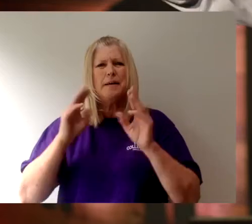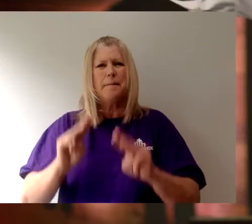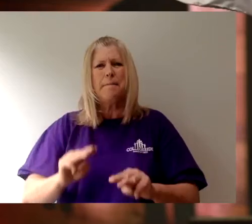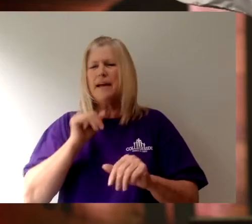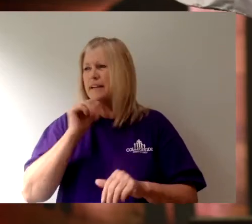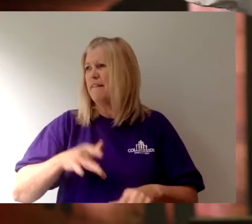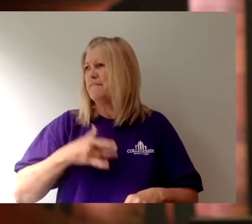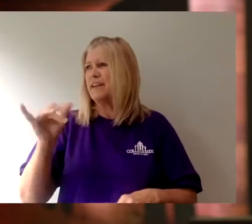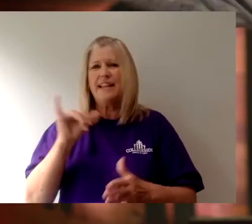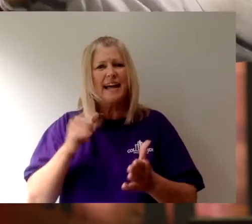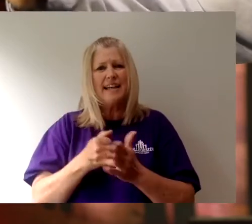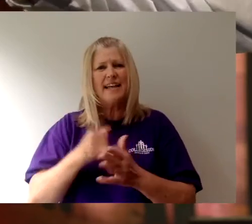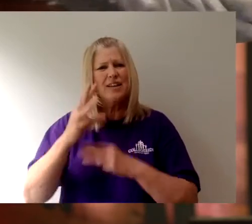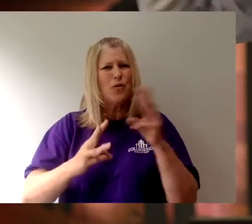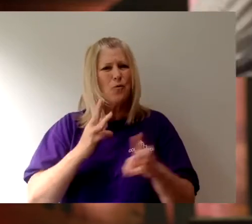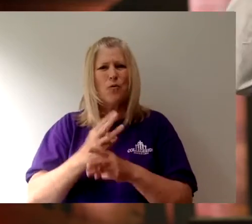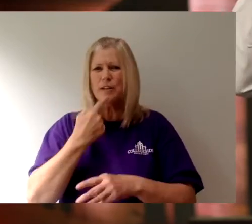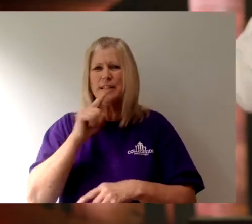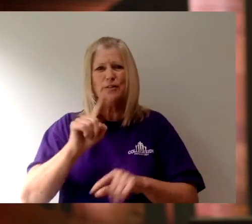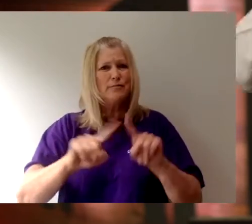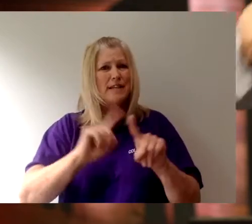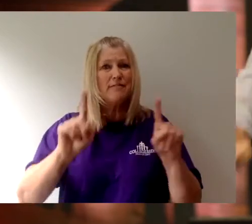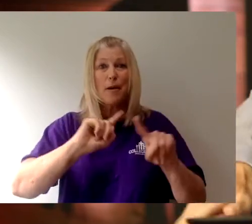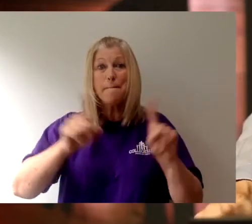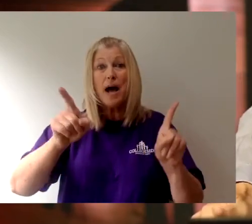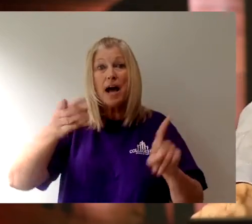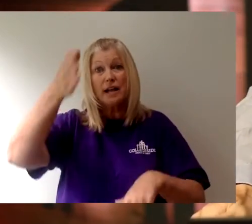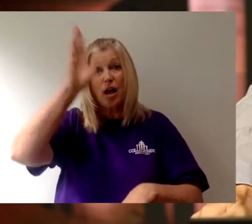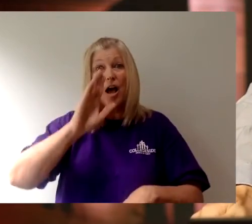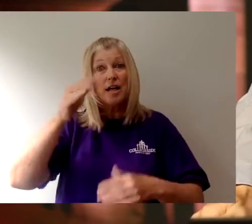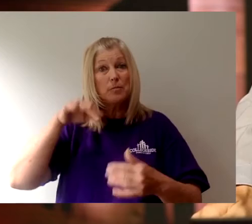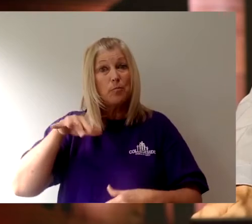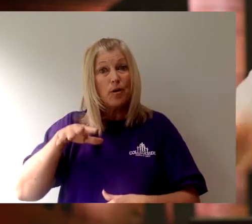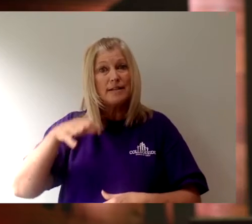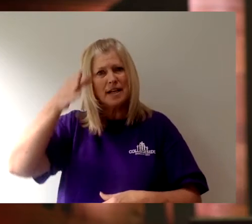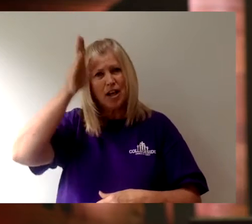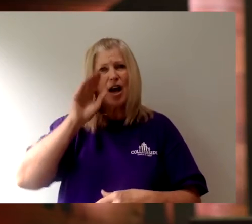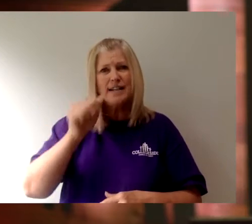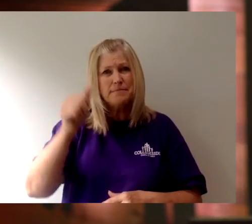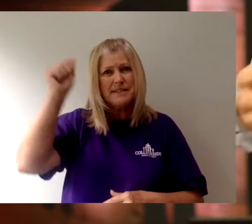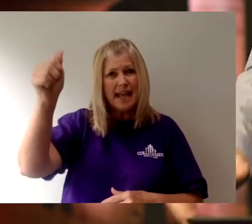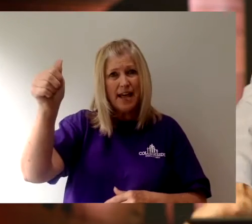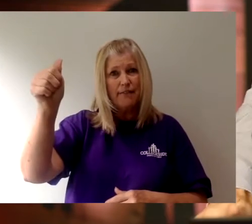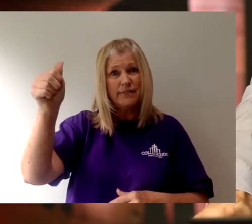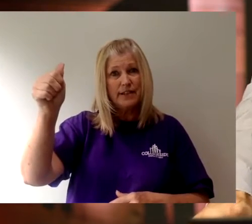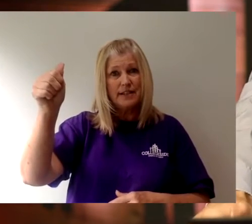The world may try to convince you of anything else, but God's presence, God himself,